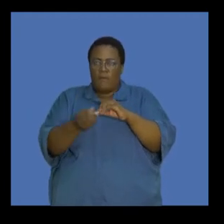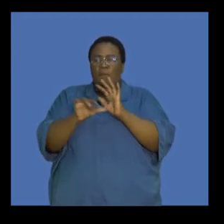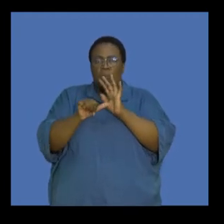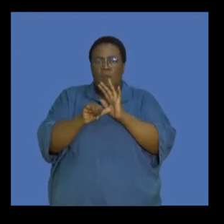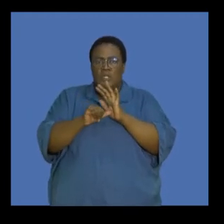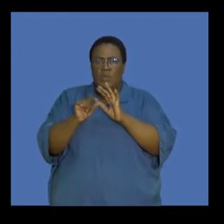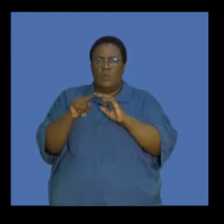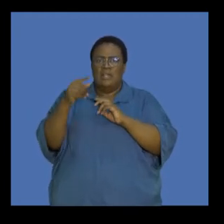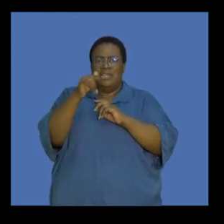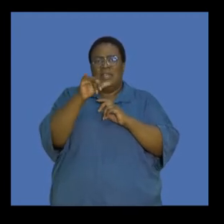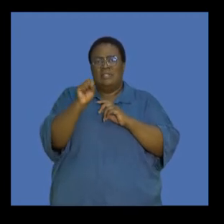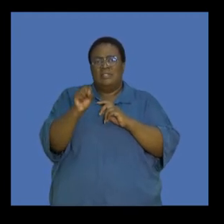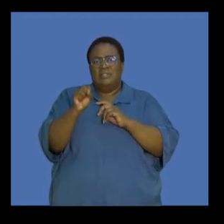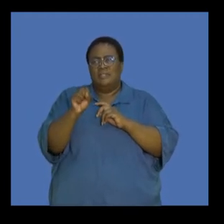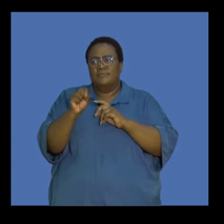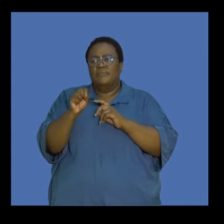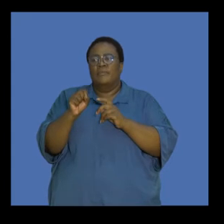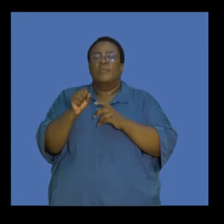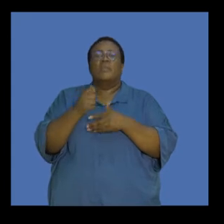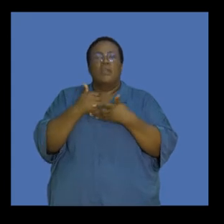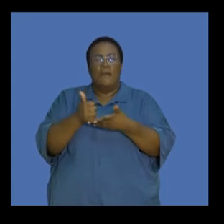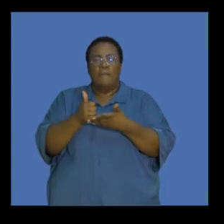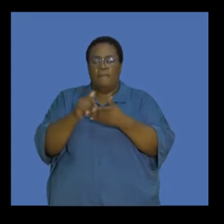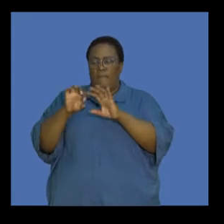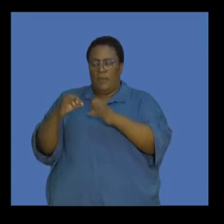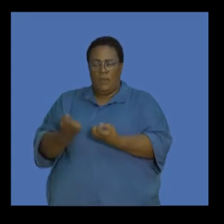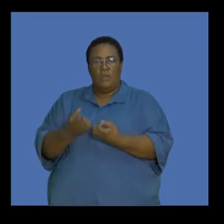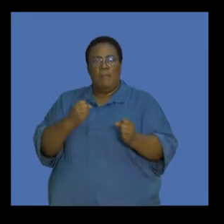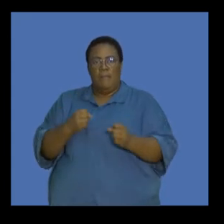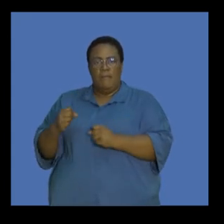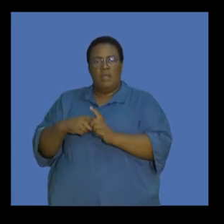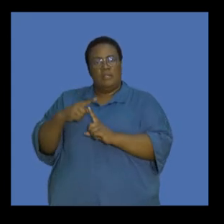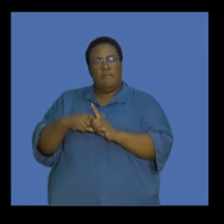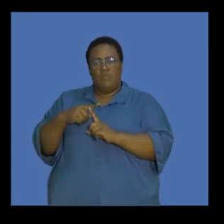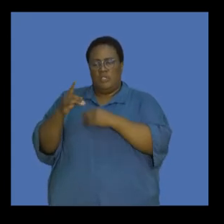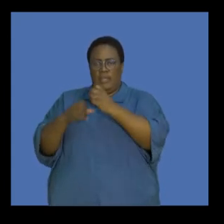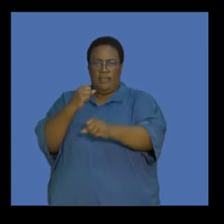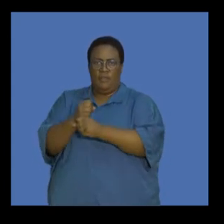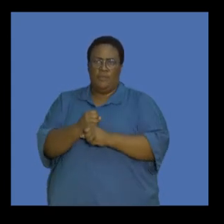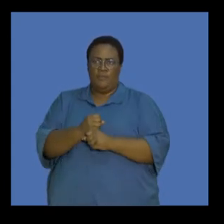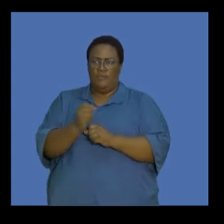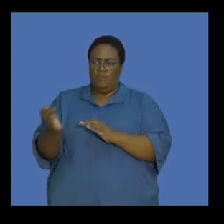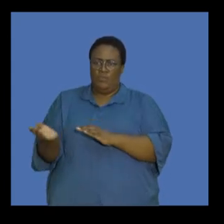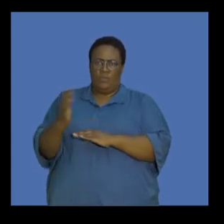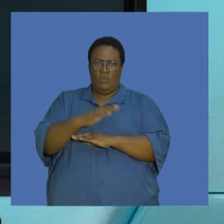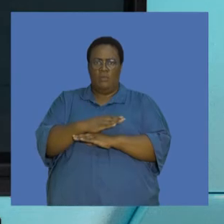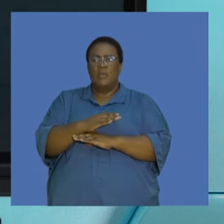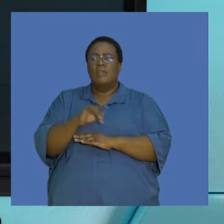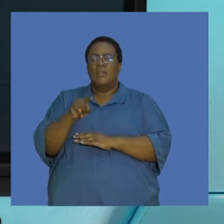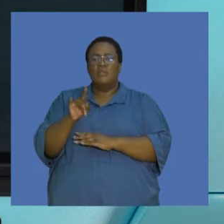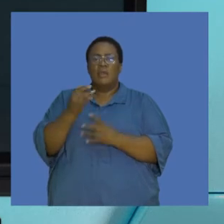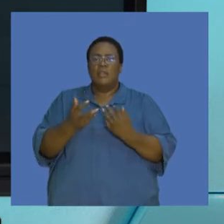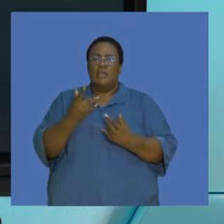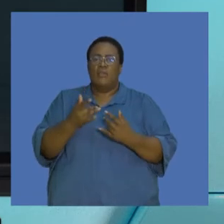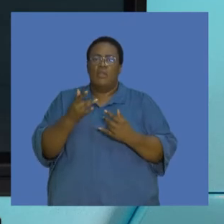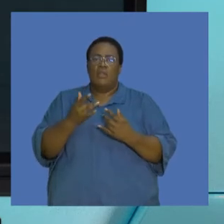to note is that these gases result in the Earth having a stable global temperature throughout the Earth, and that's essentially the